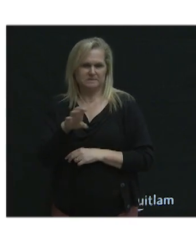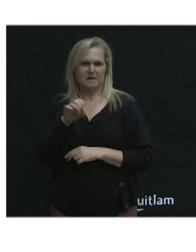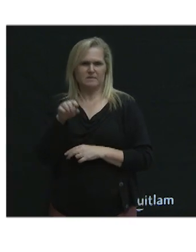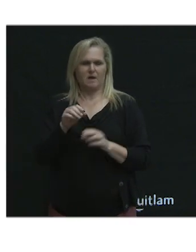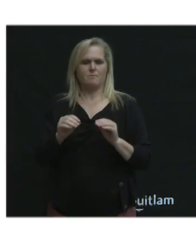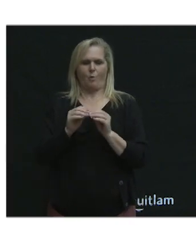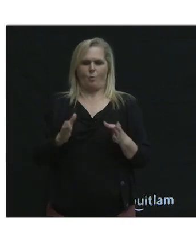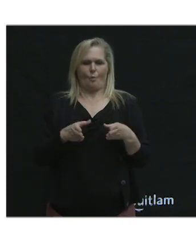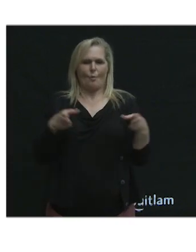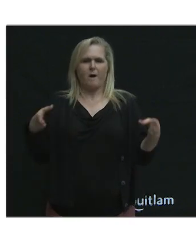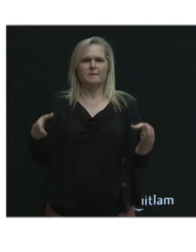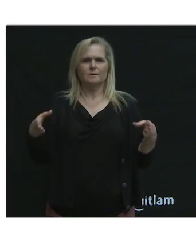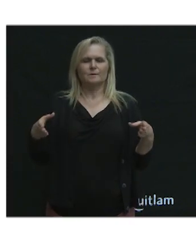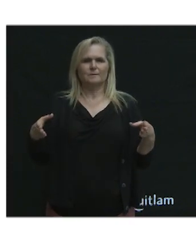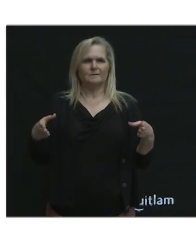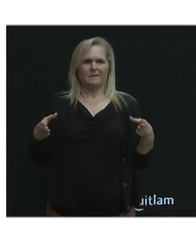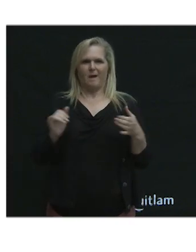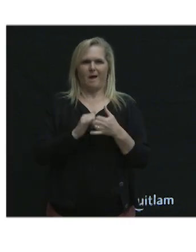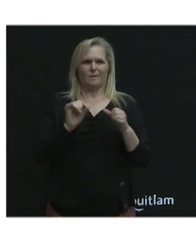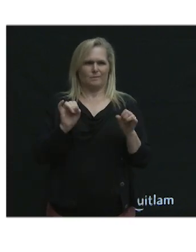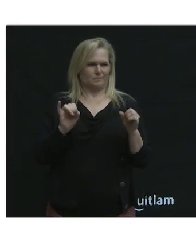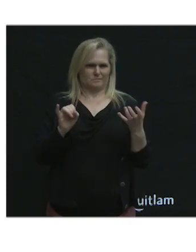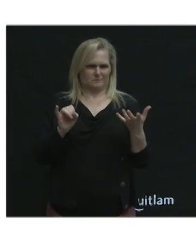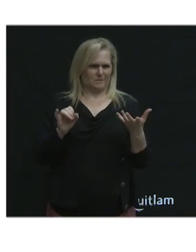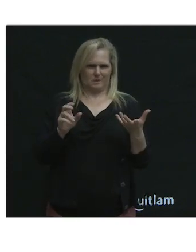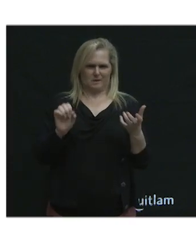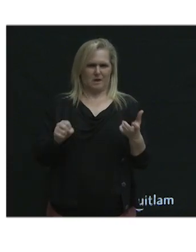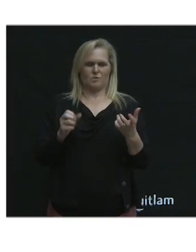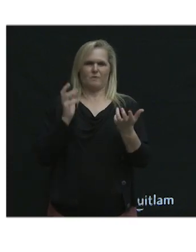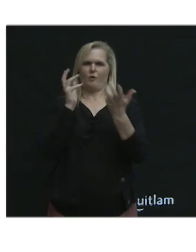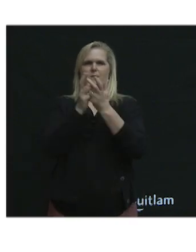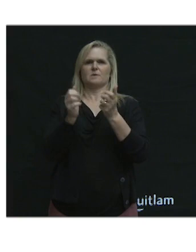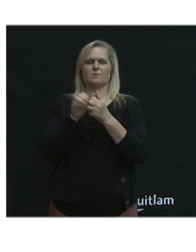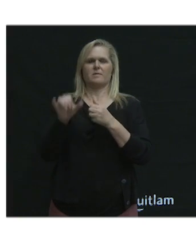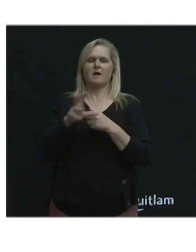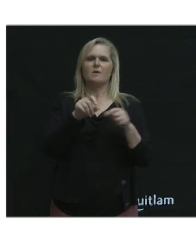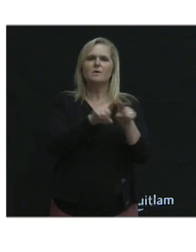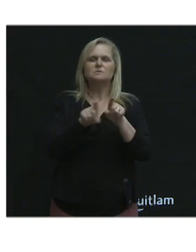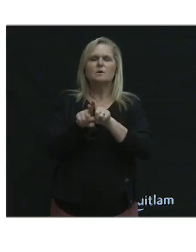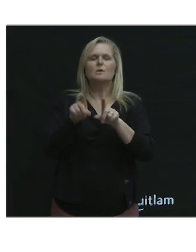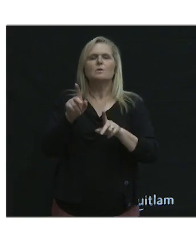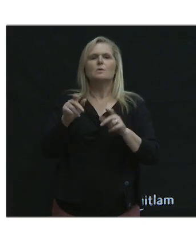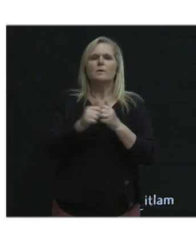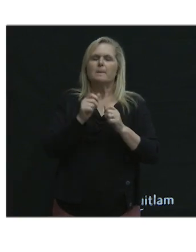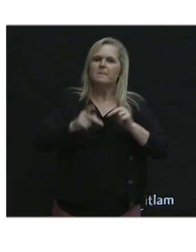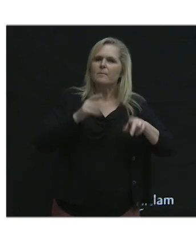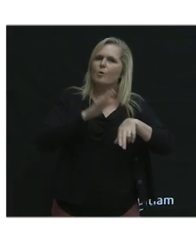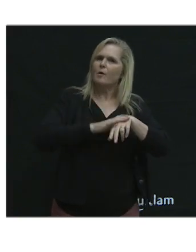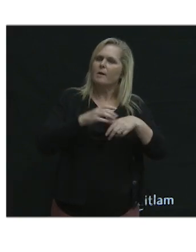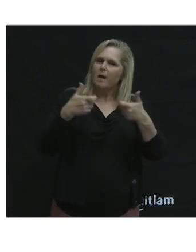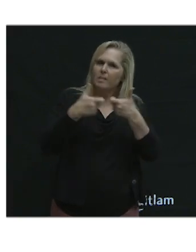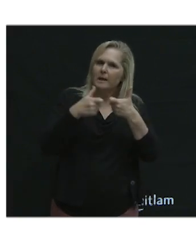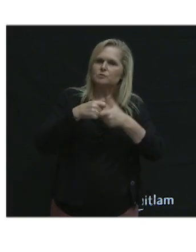wider. So how do you accommodate for that? How do you accommodate for people on electric cycles that are